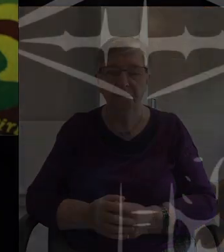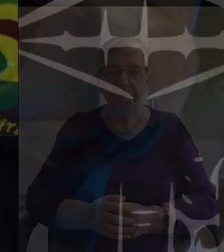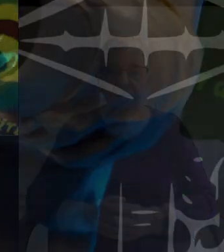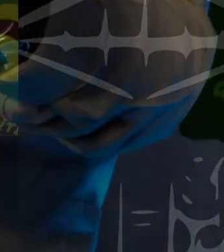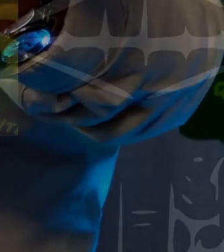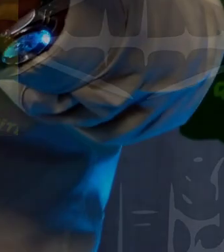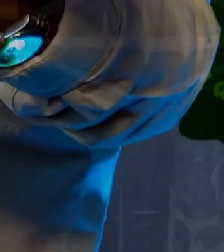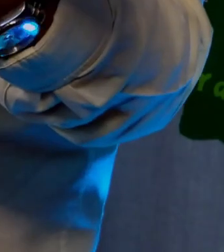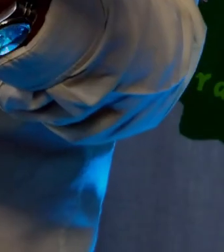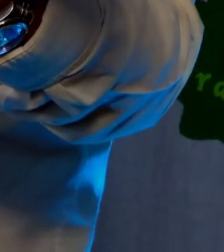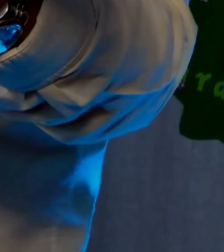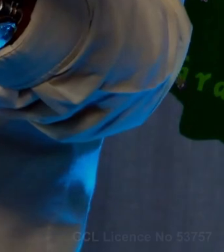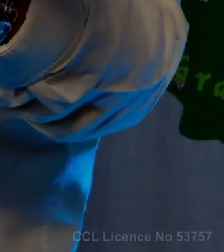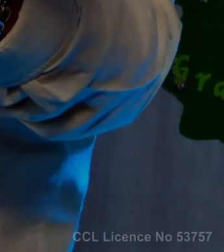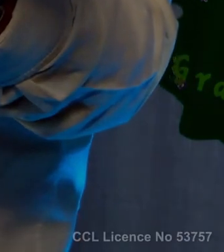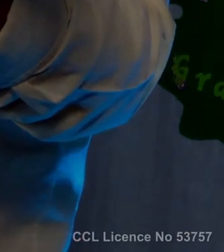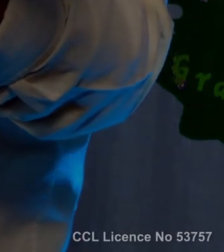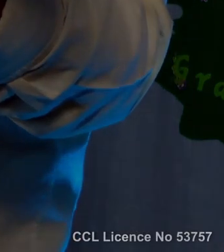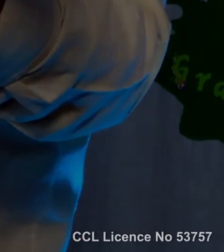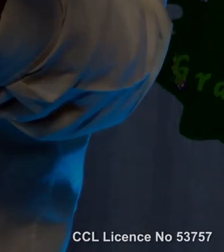The